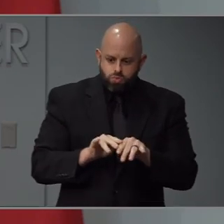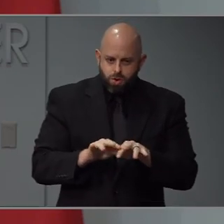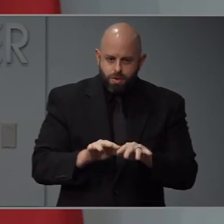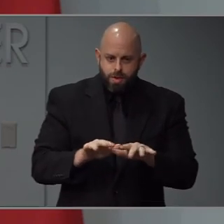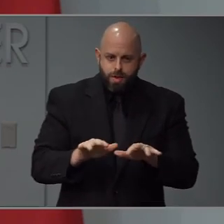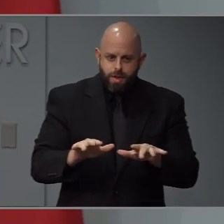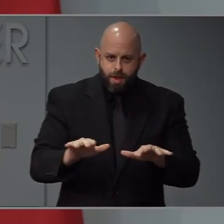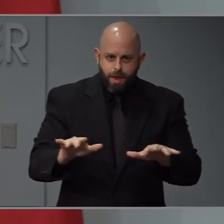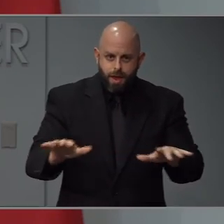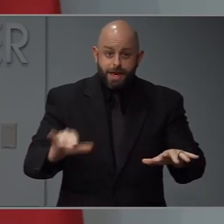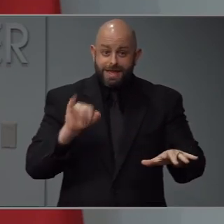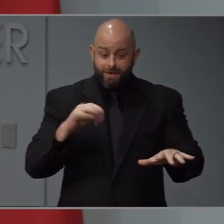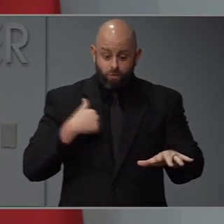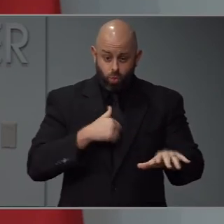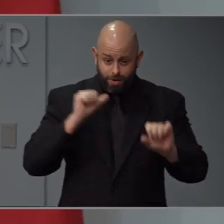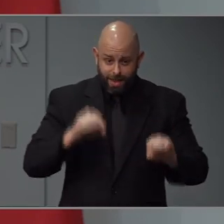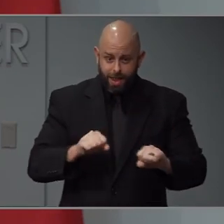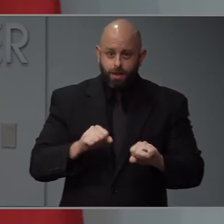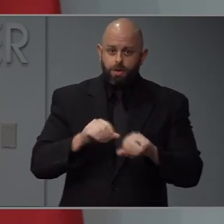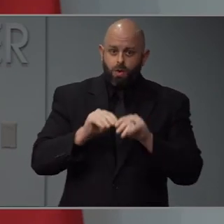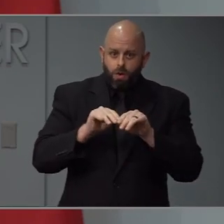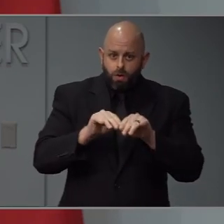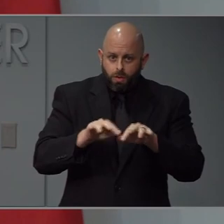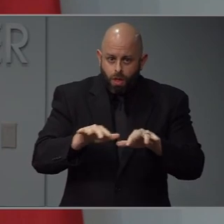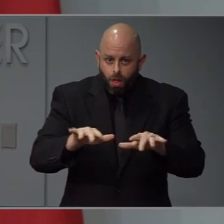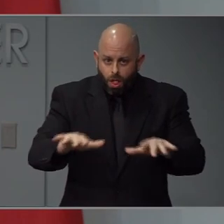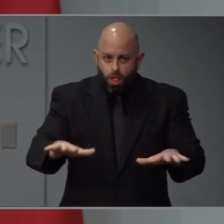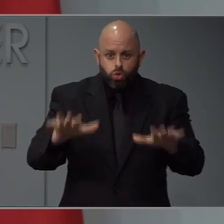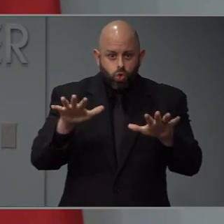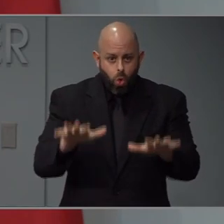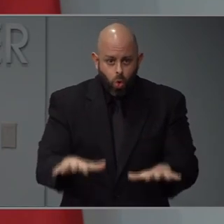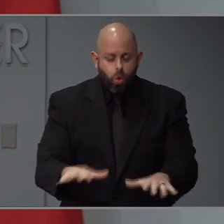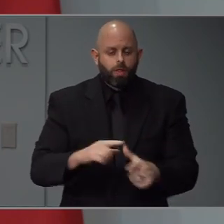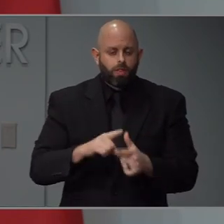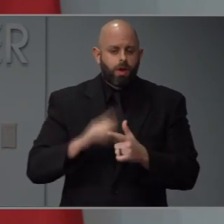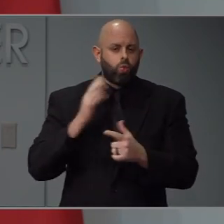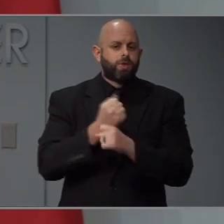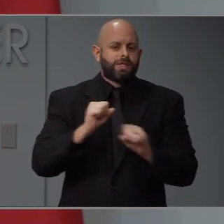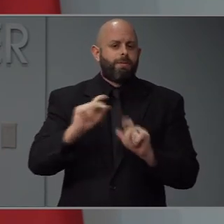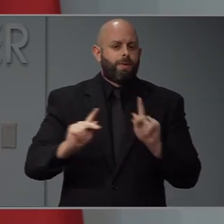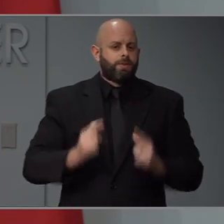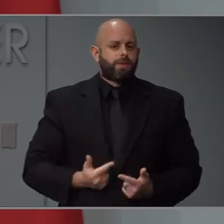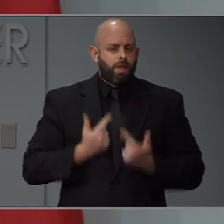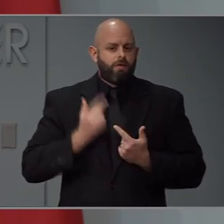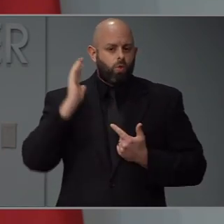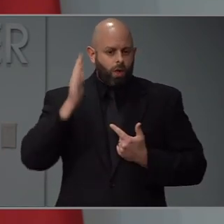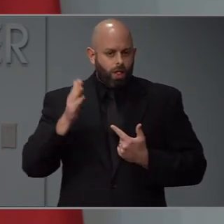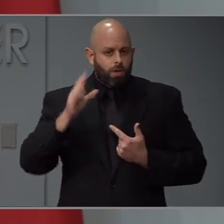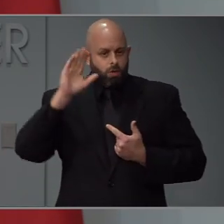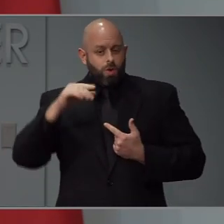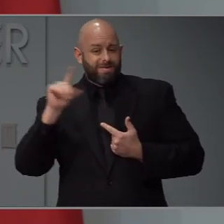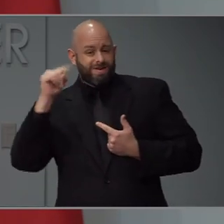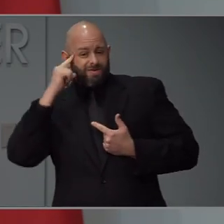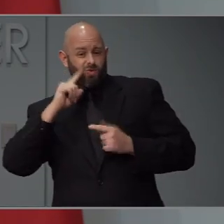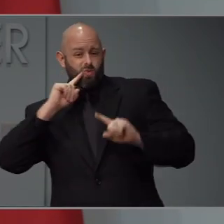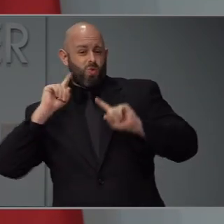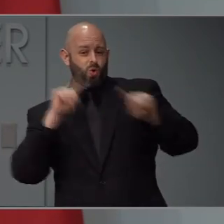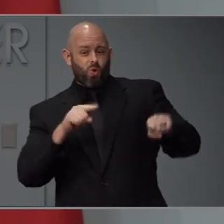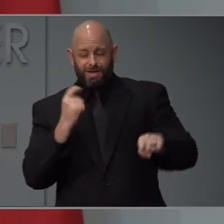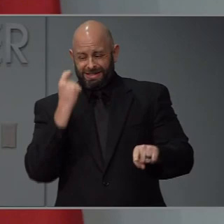is going to save lives. As you know, the governor's order to stay at home just went into effect on Monday evening.